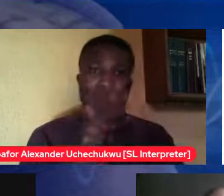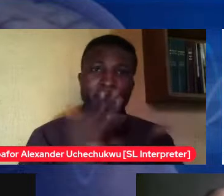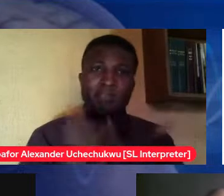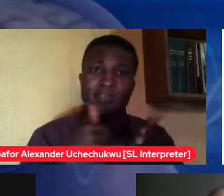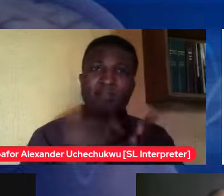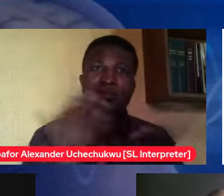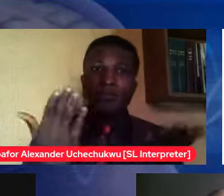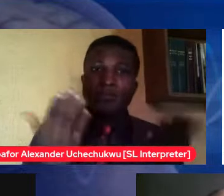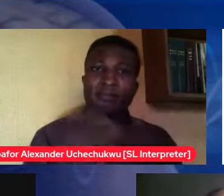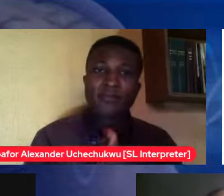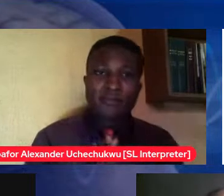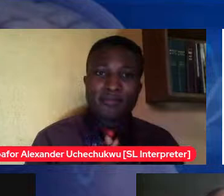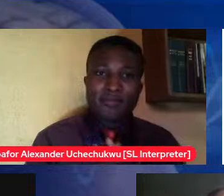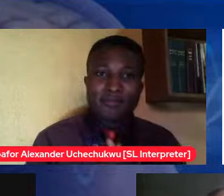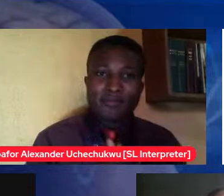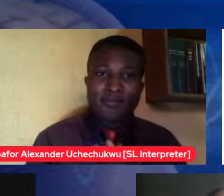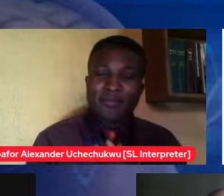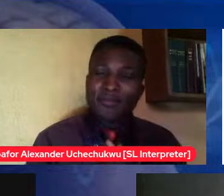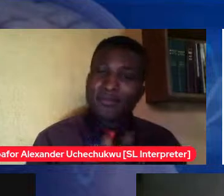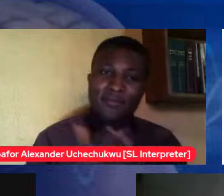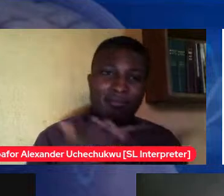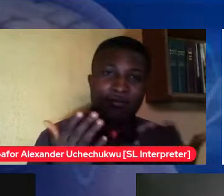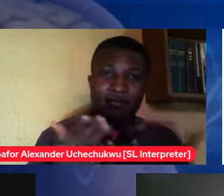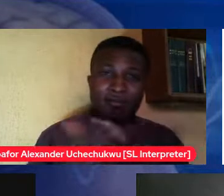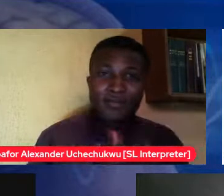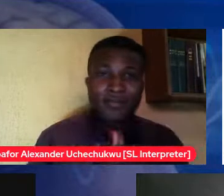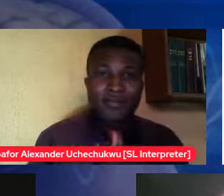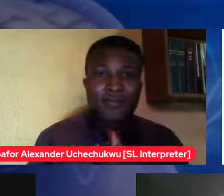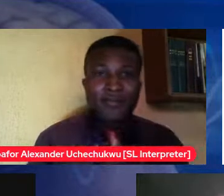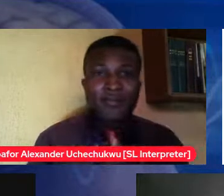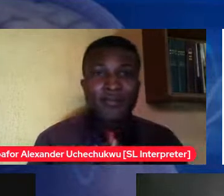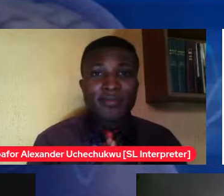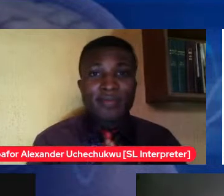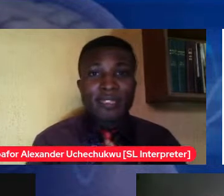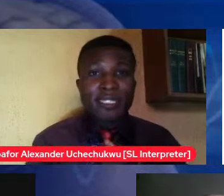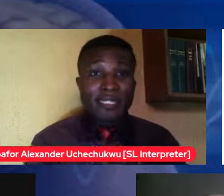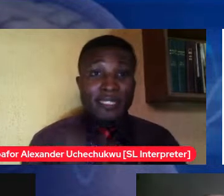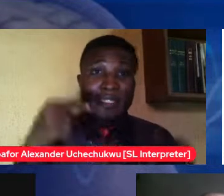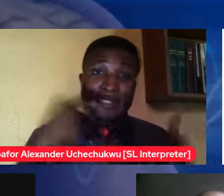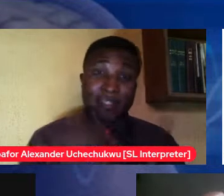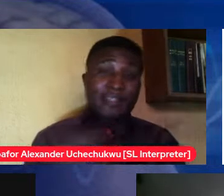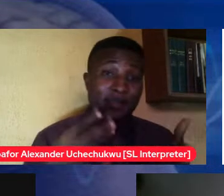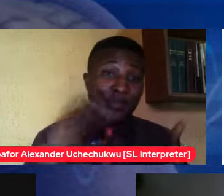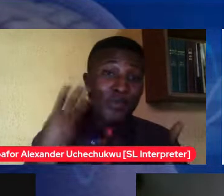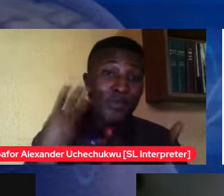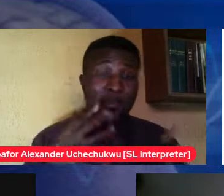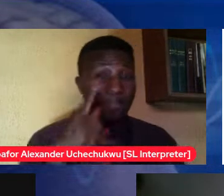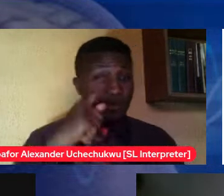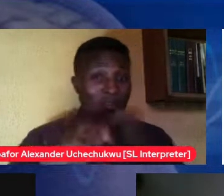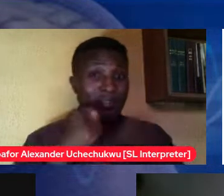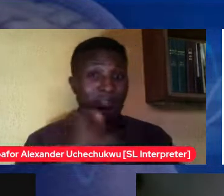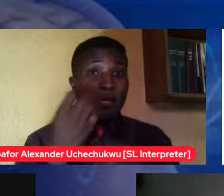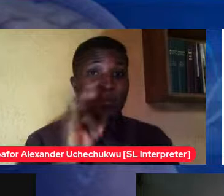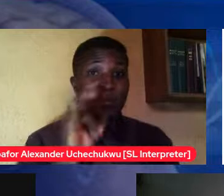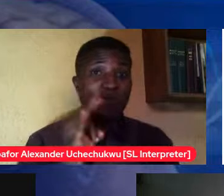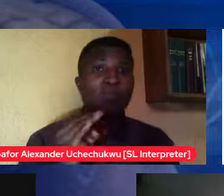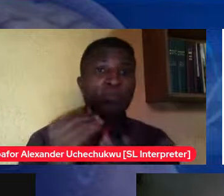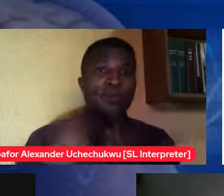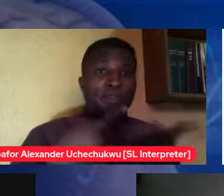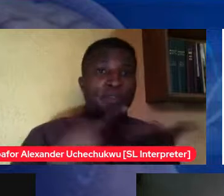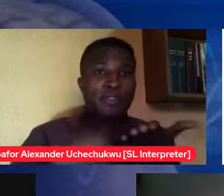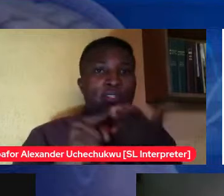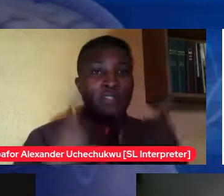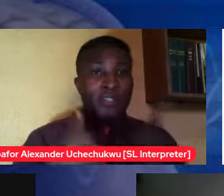feed you chocolates or you're dealing with your broken heart i mean these were the kind of conversations that grew up having but i've also then